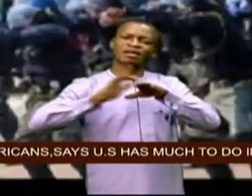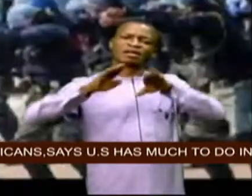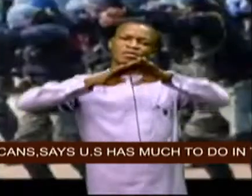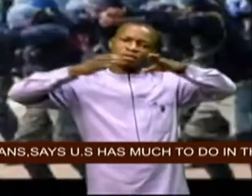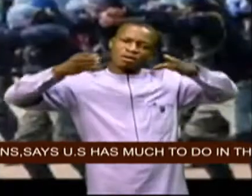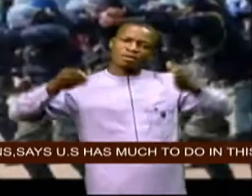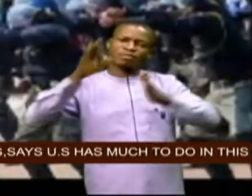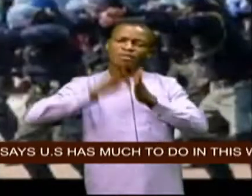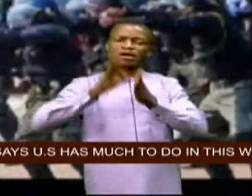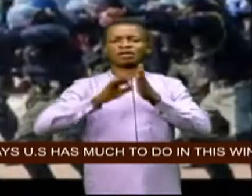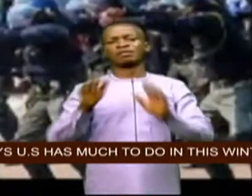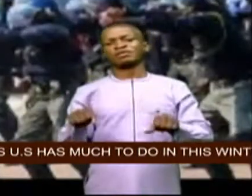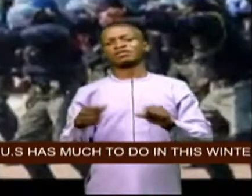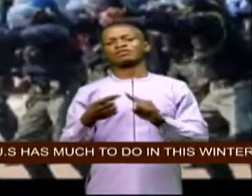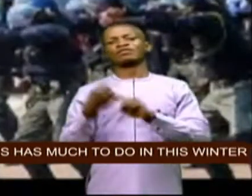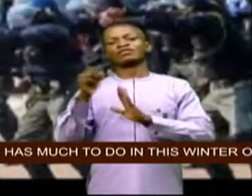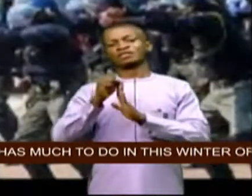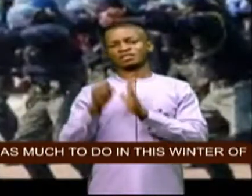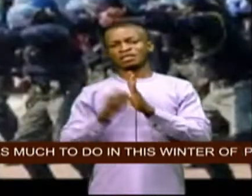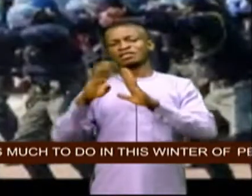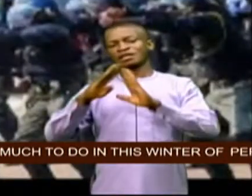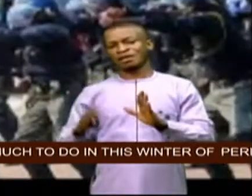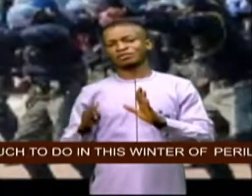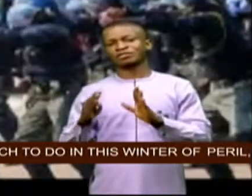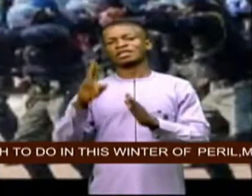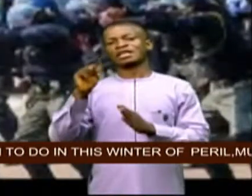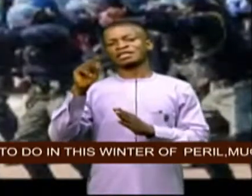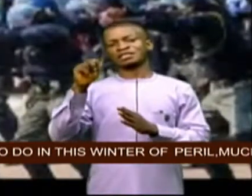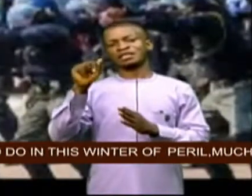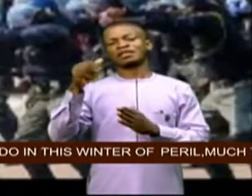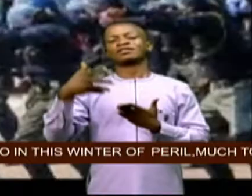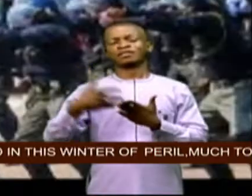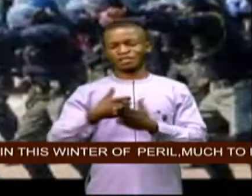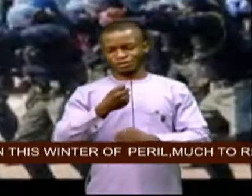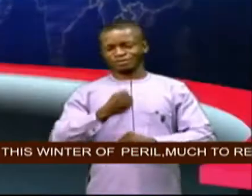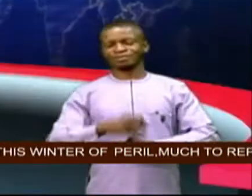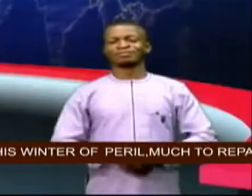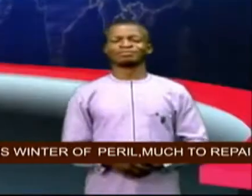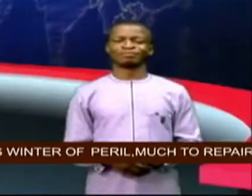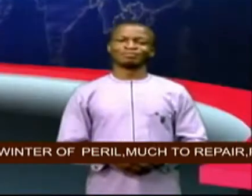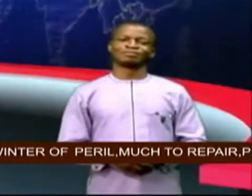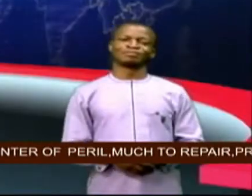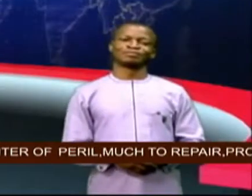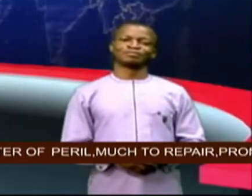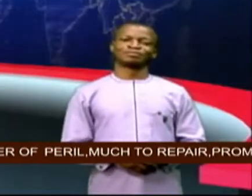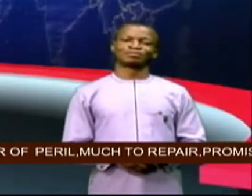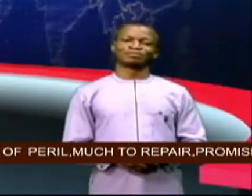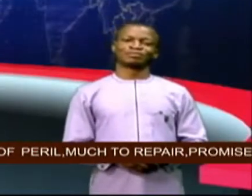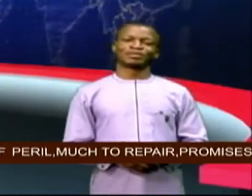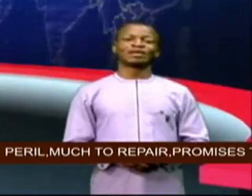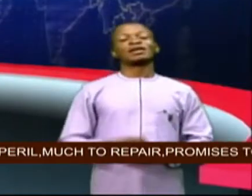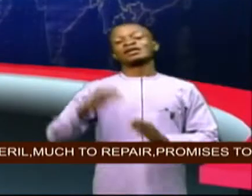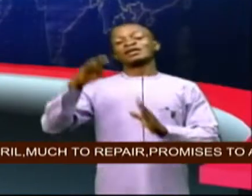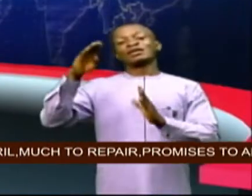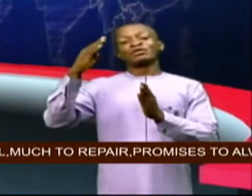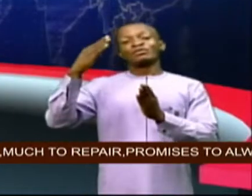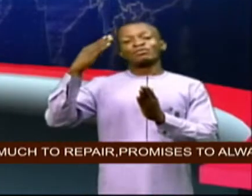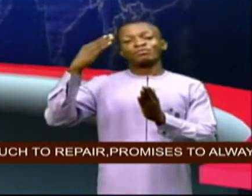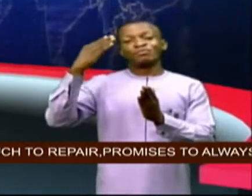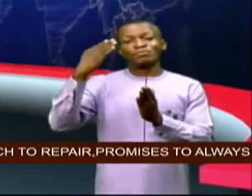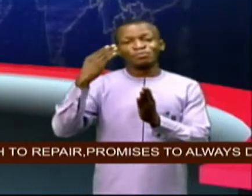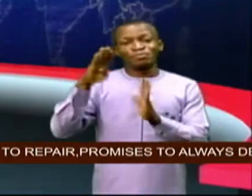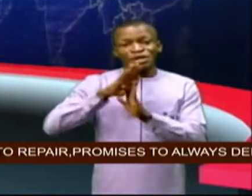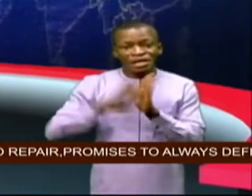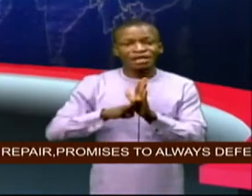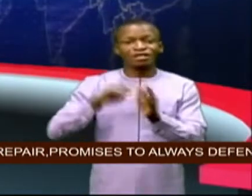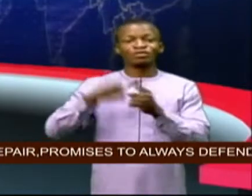from the state house adamu sambu nta news a bill seeking to give legal